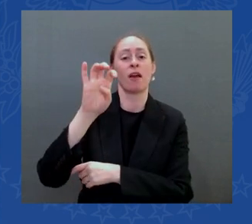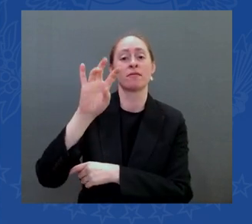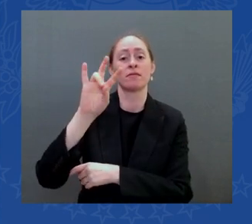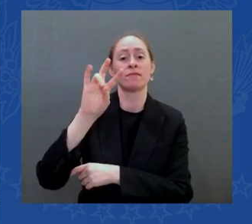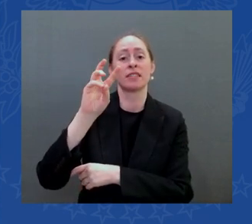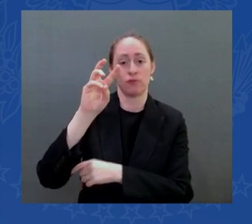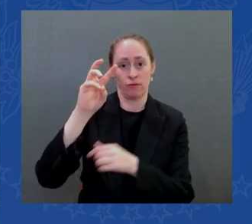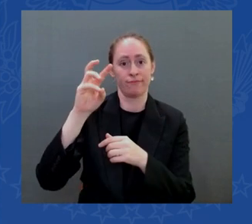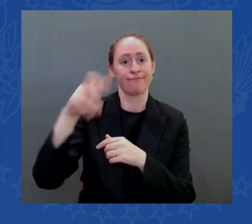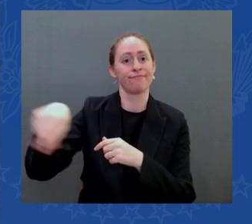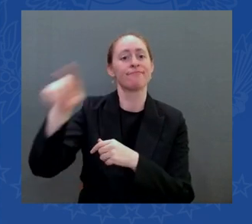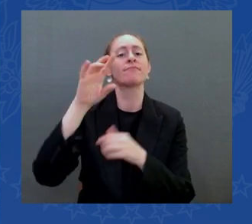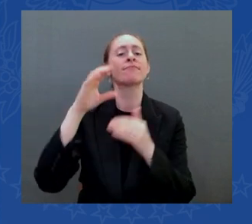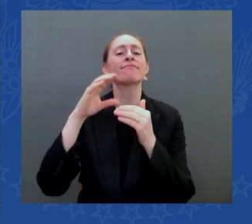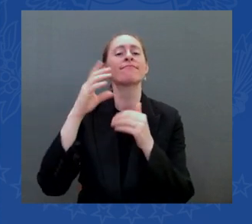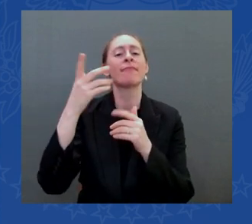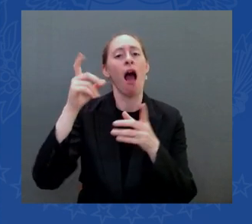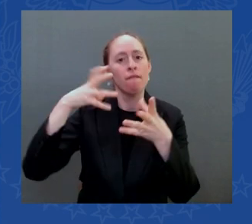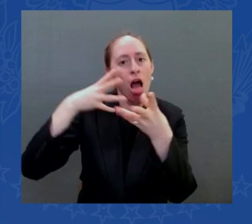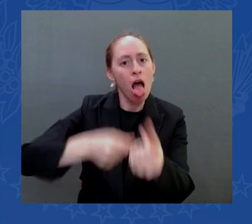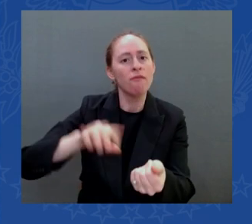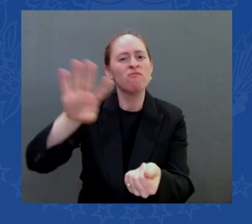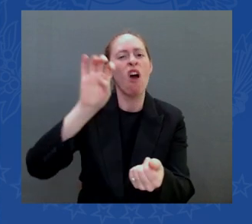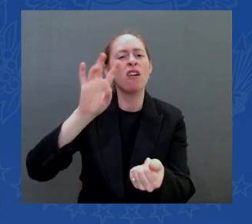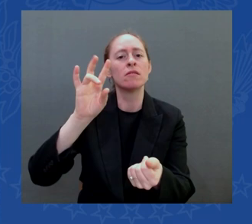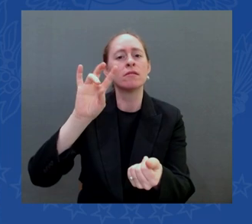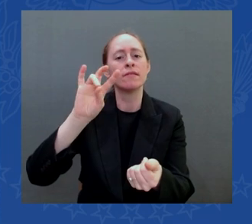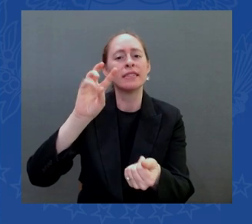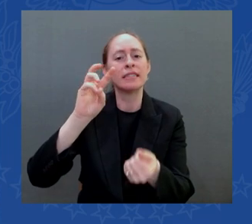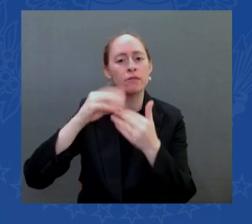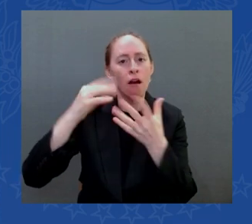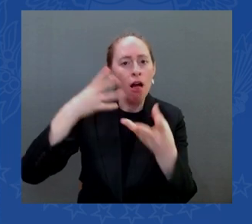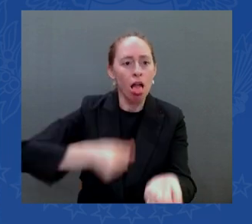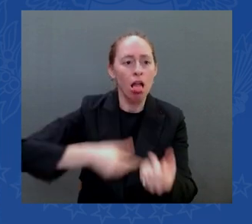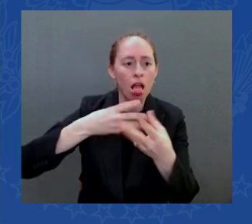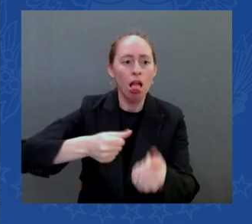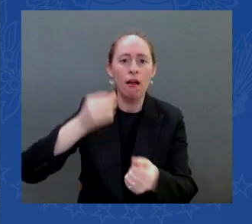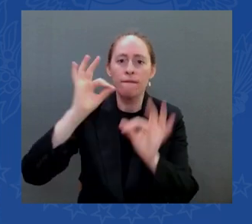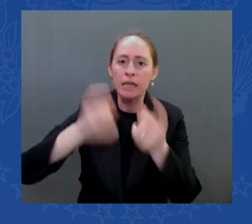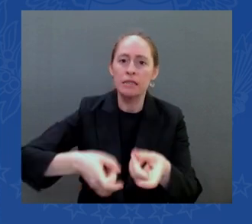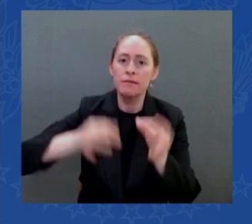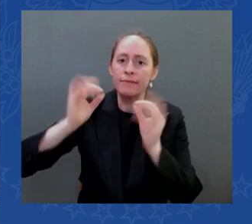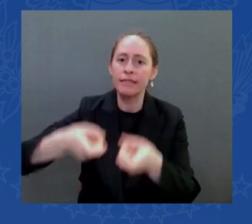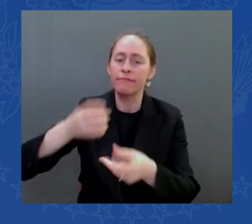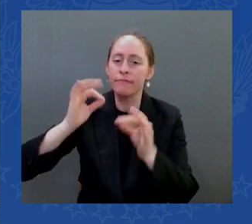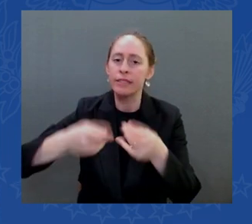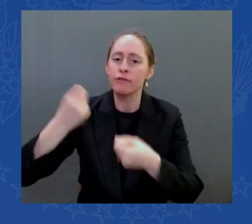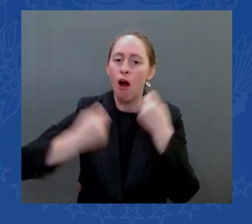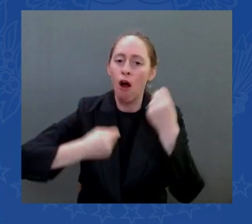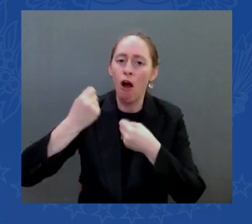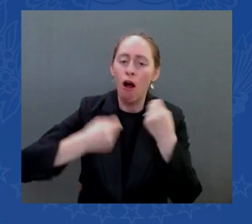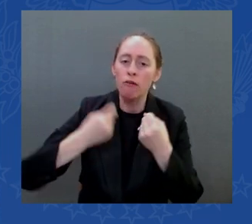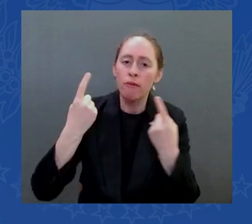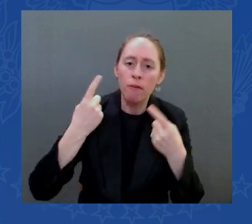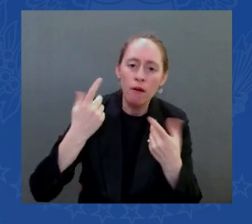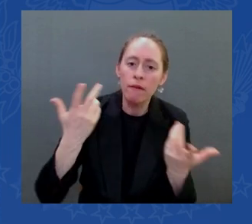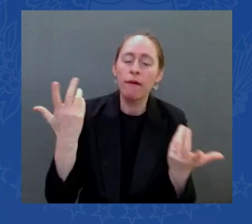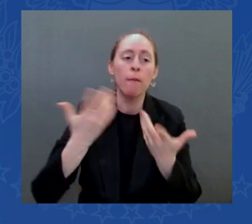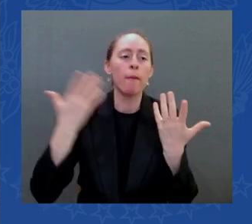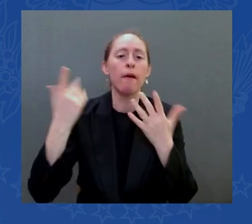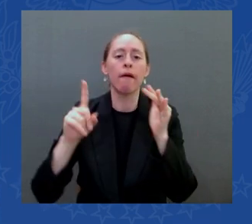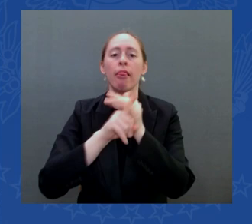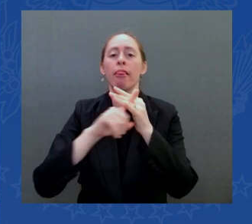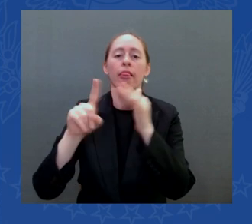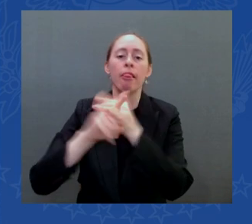476 dollar hidden tax on new hampshire drivers look thanks to the infrastructure law we're making the most